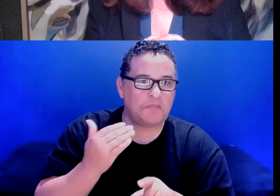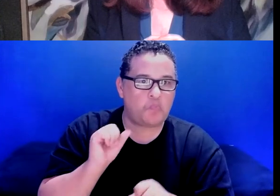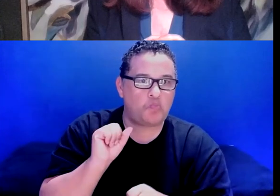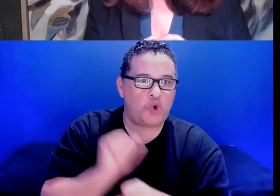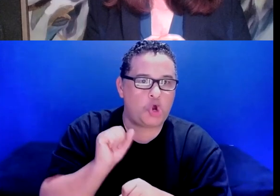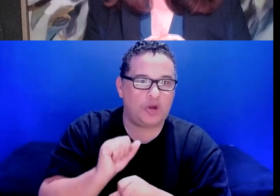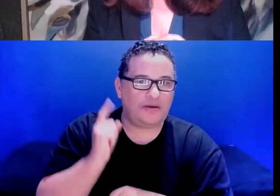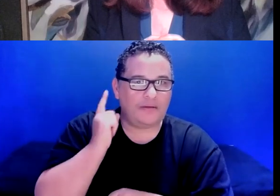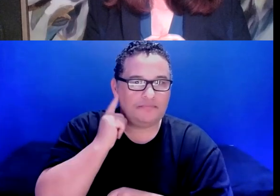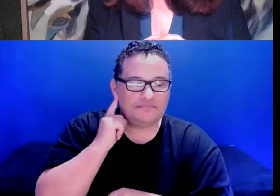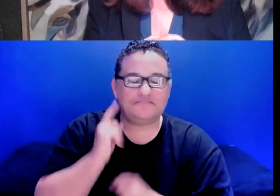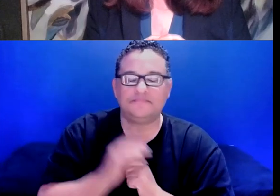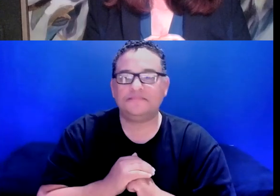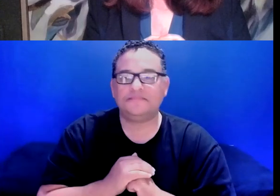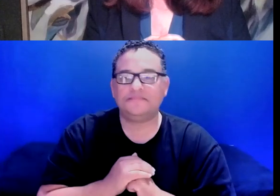Sorry about that.